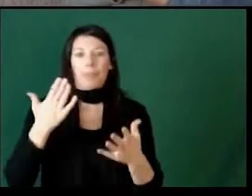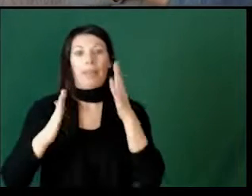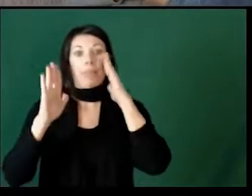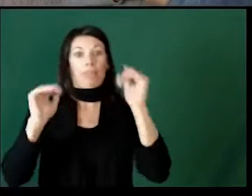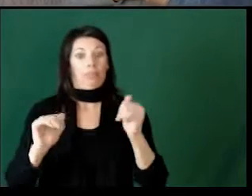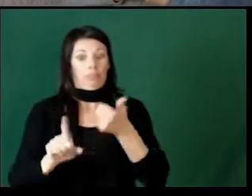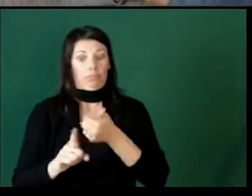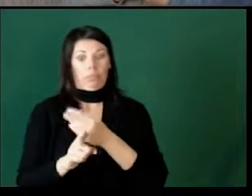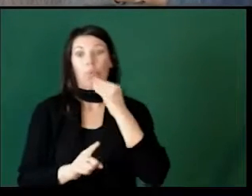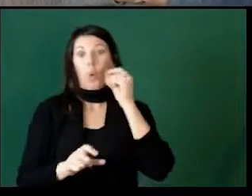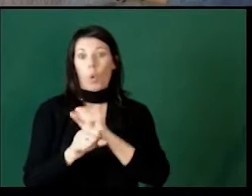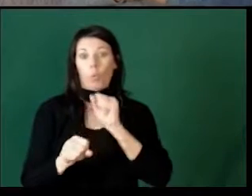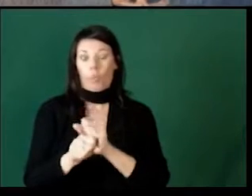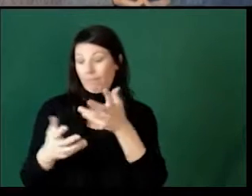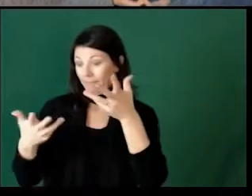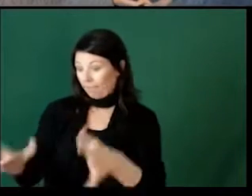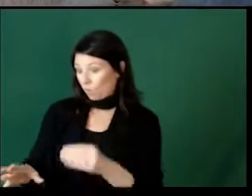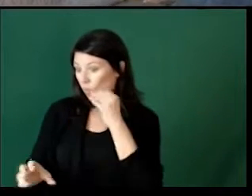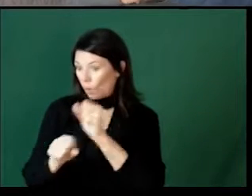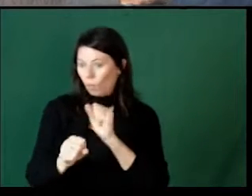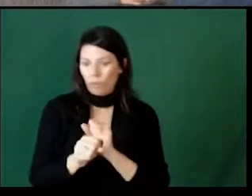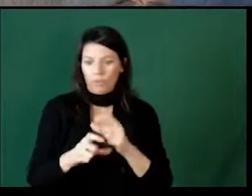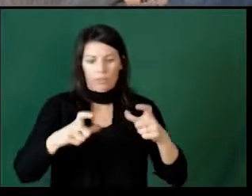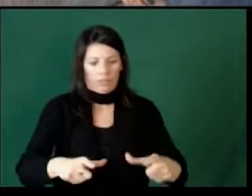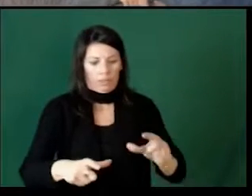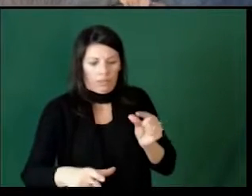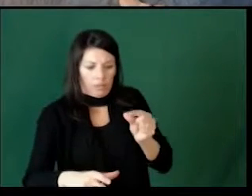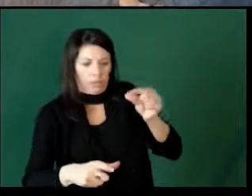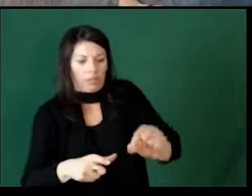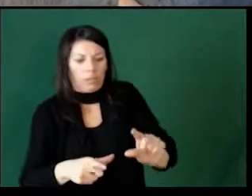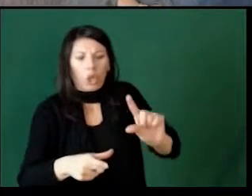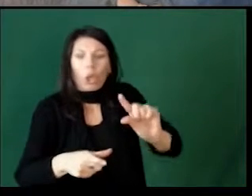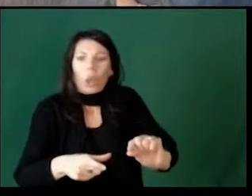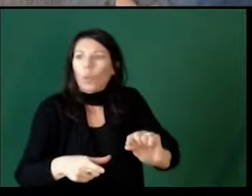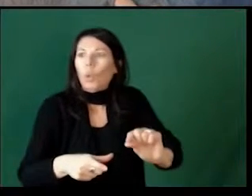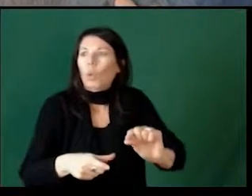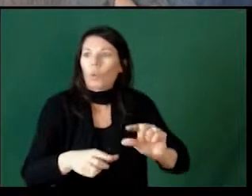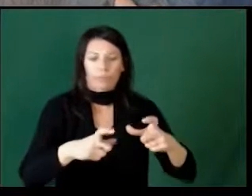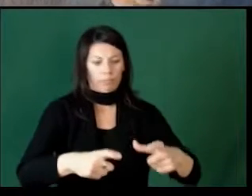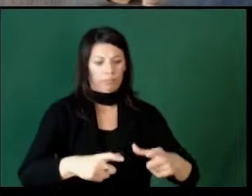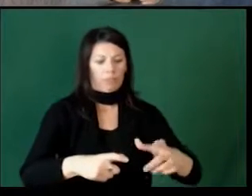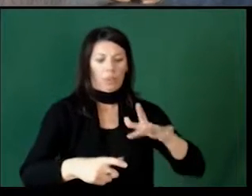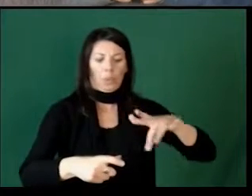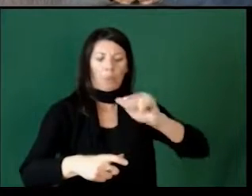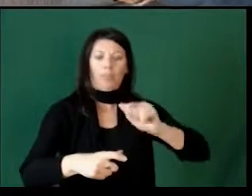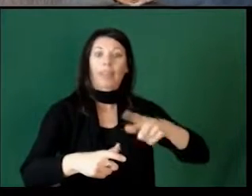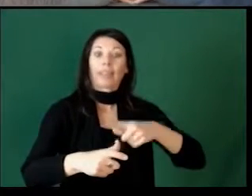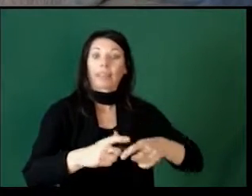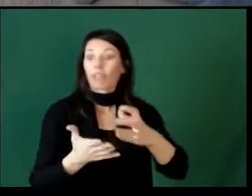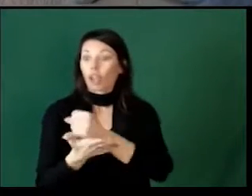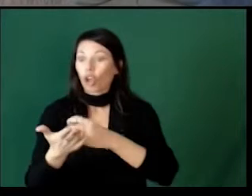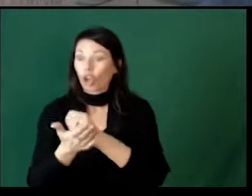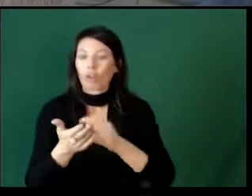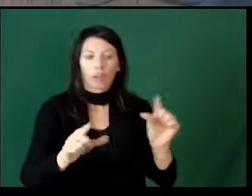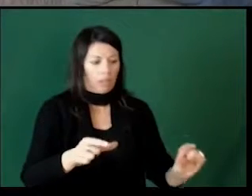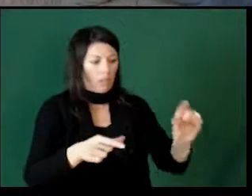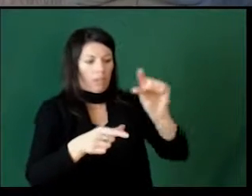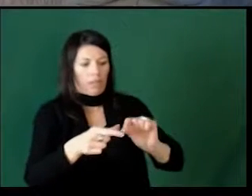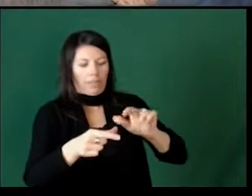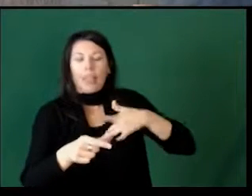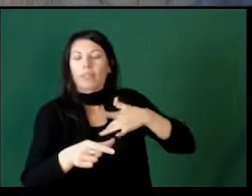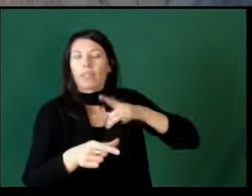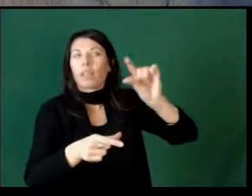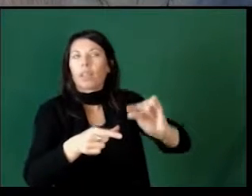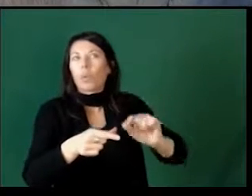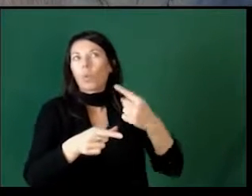expectation is homework, they've done their homework, they get one of those pieces of sequence glued onto a foam disc. It's something they can feel,